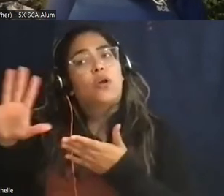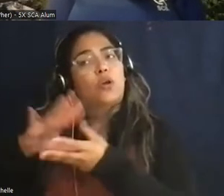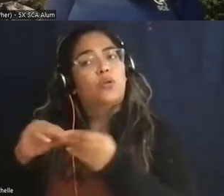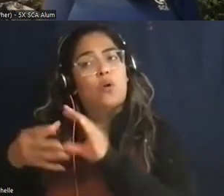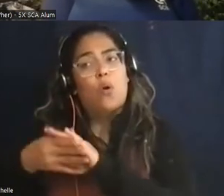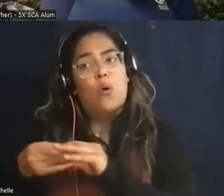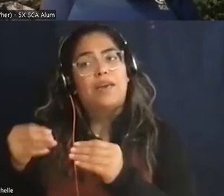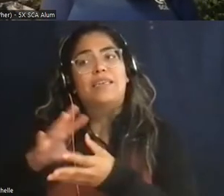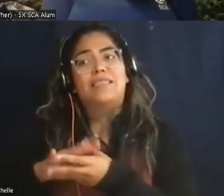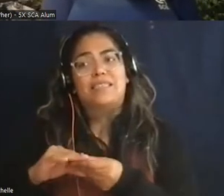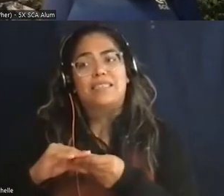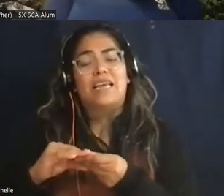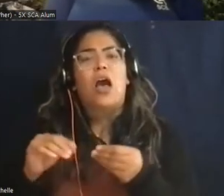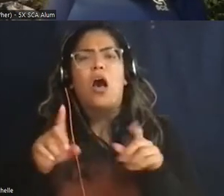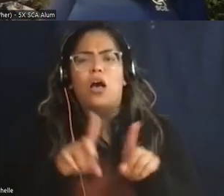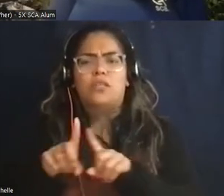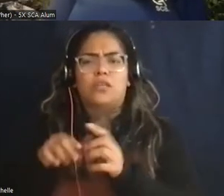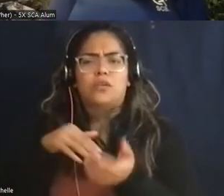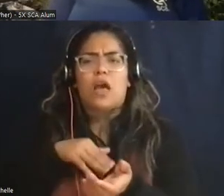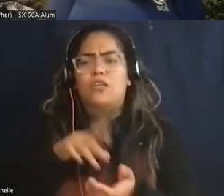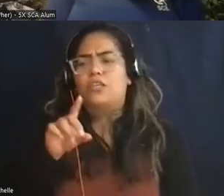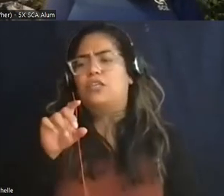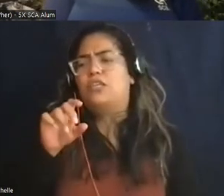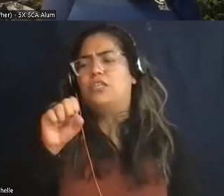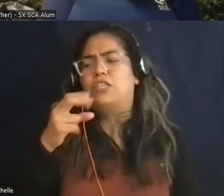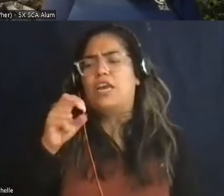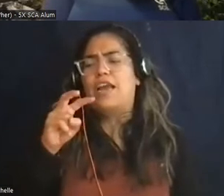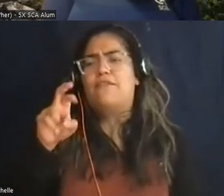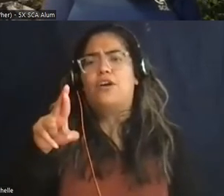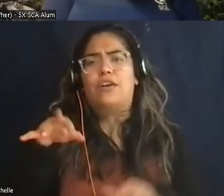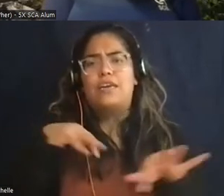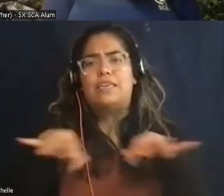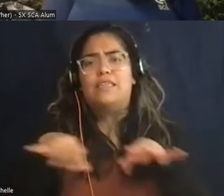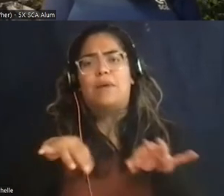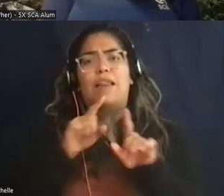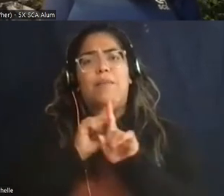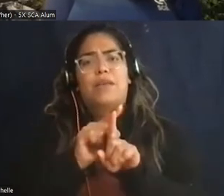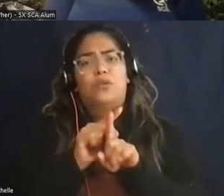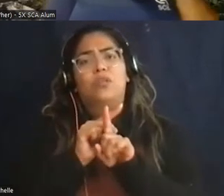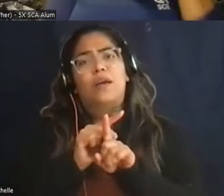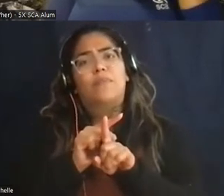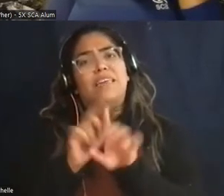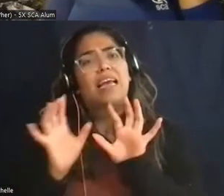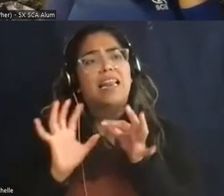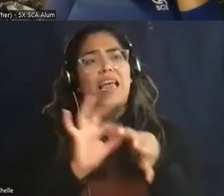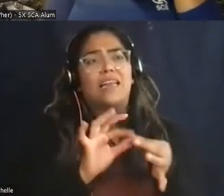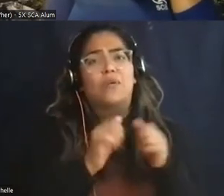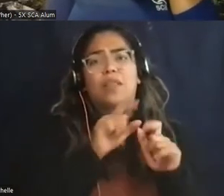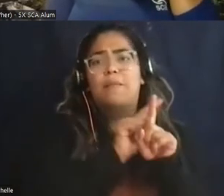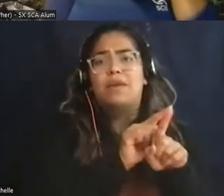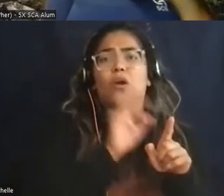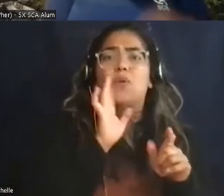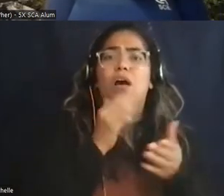also i think dr shaver also alluded to mentorship getting linked up with a mentor who is um able to kind